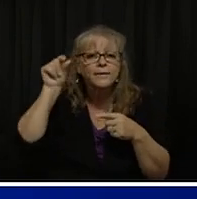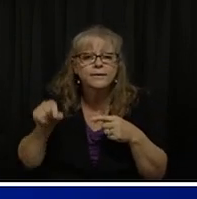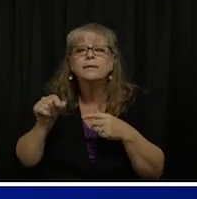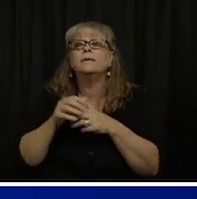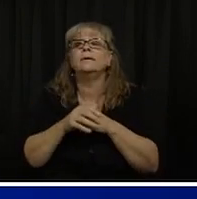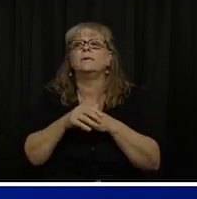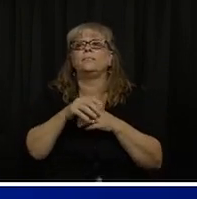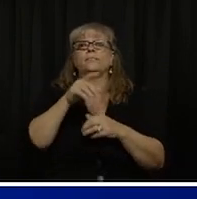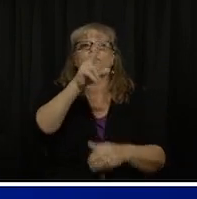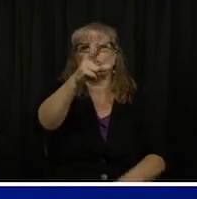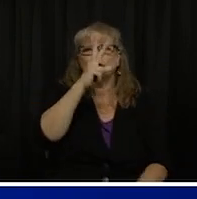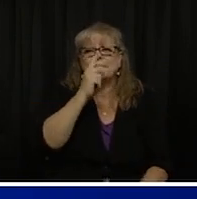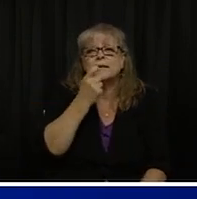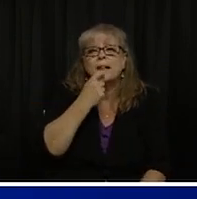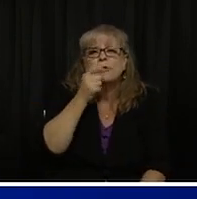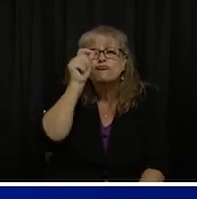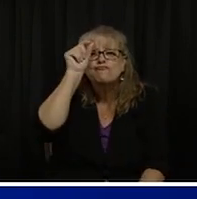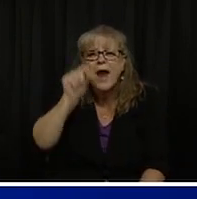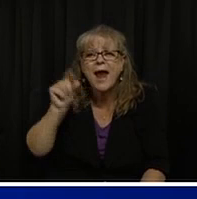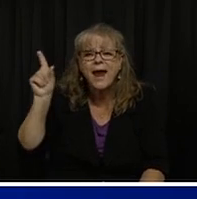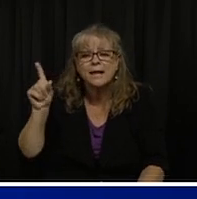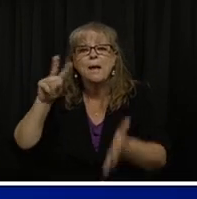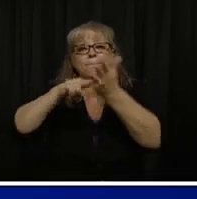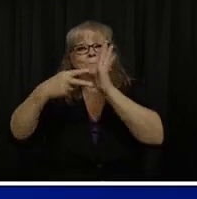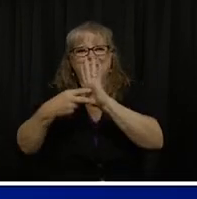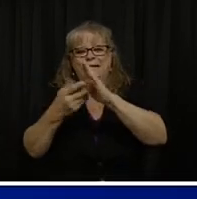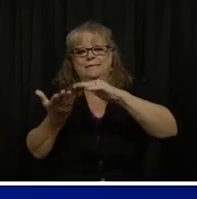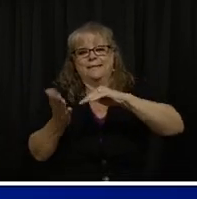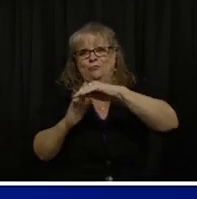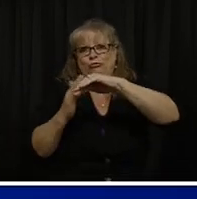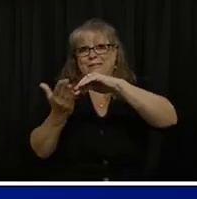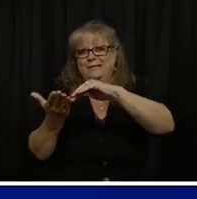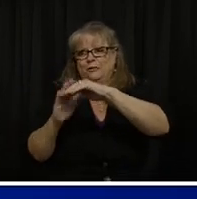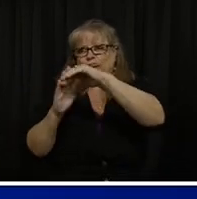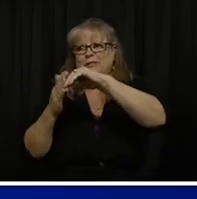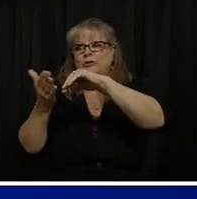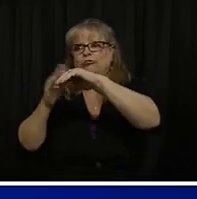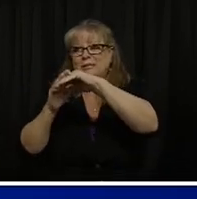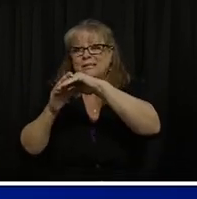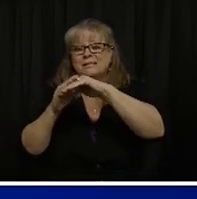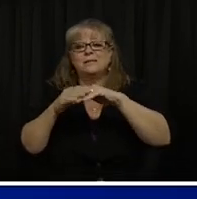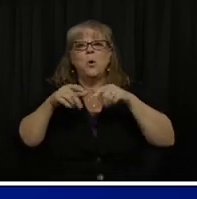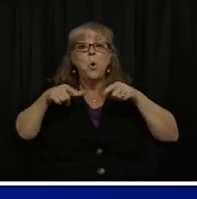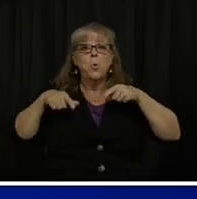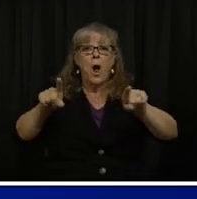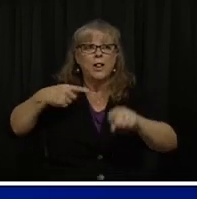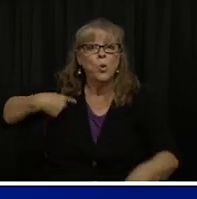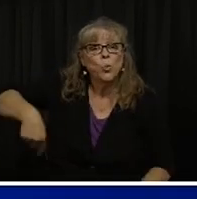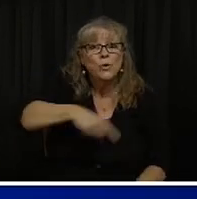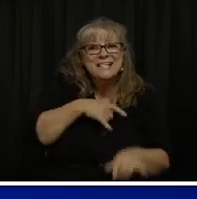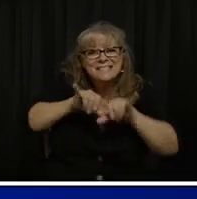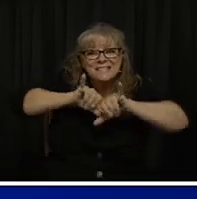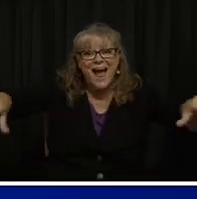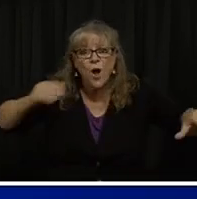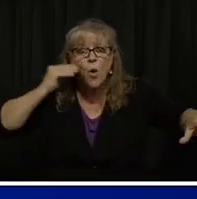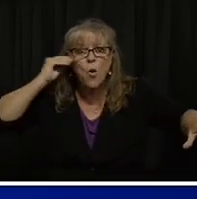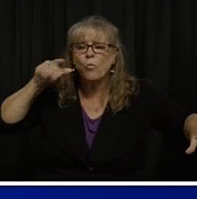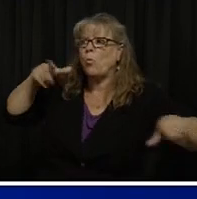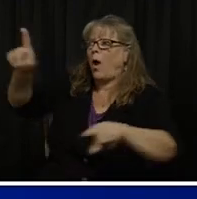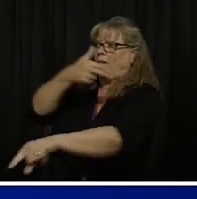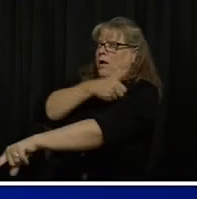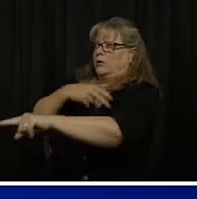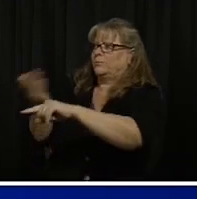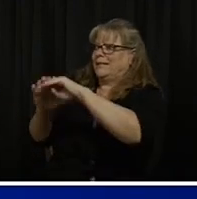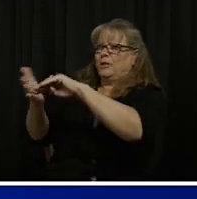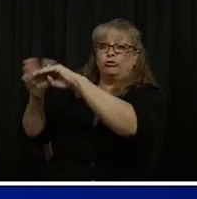shows you the growth rate that we experienced during the stay-at-home period of time and early during safer-at-home. So what